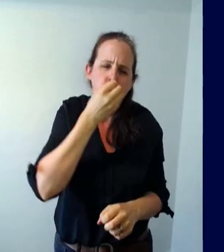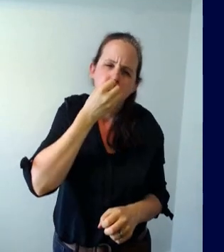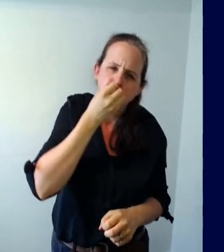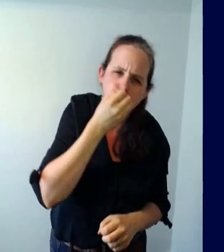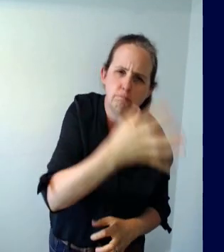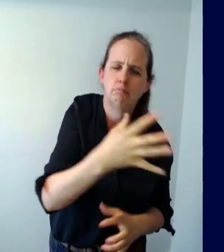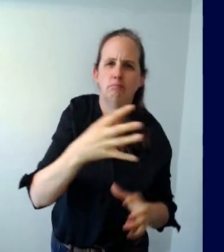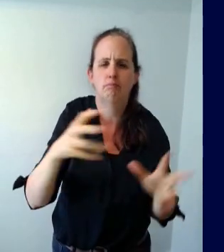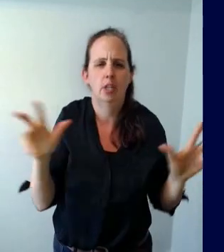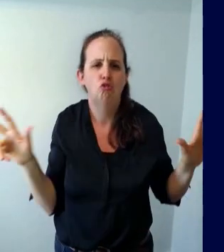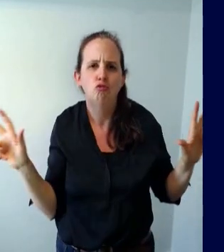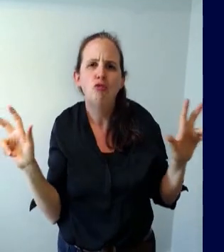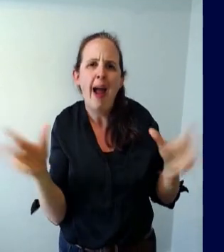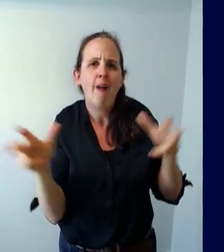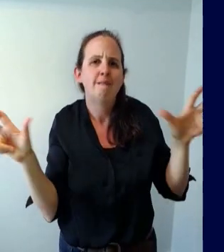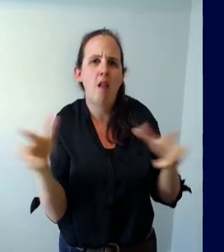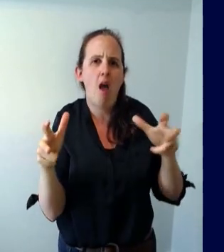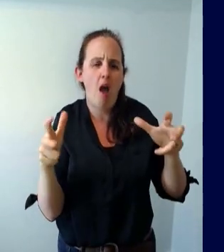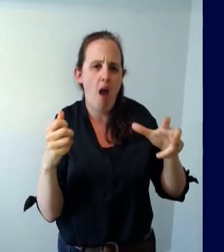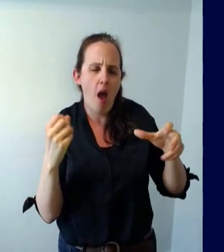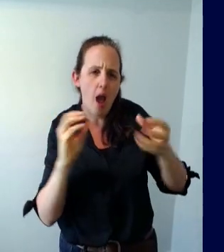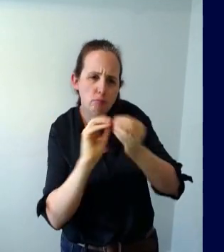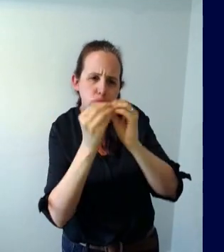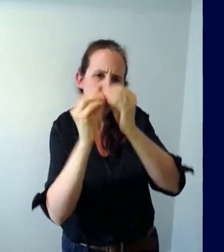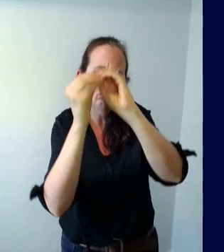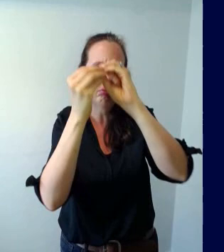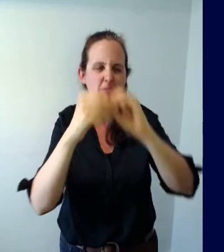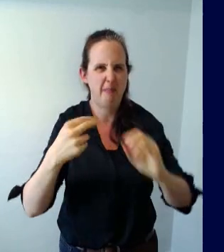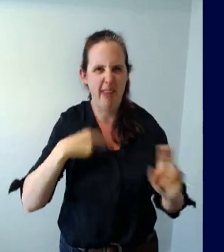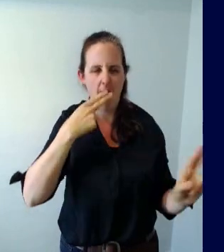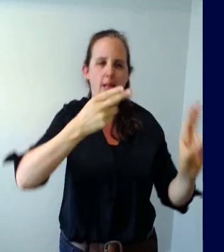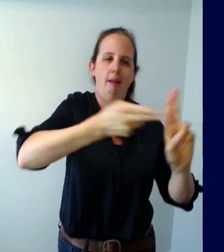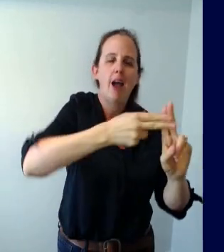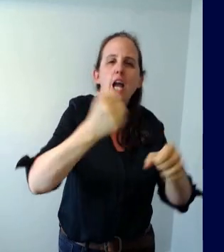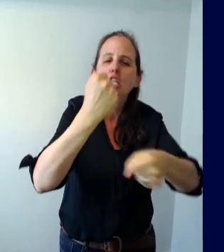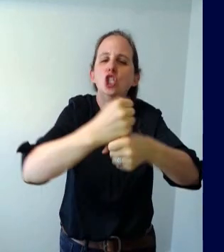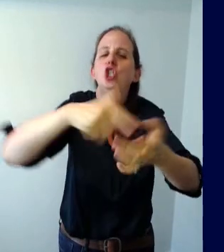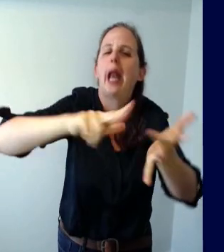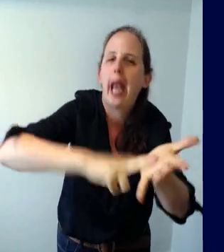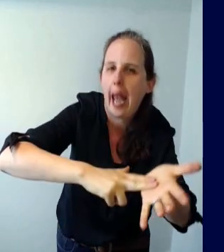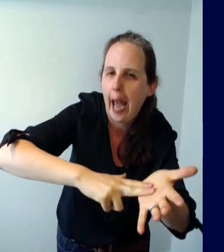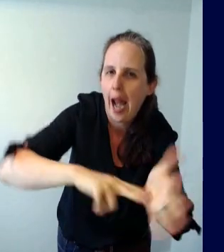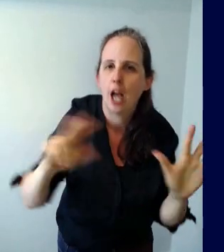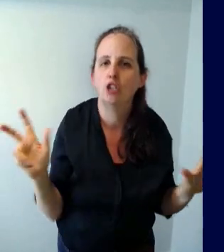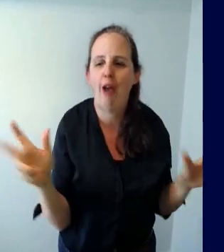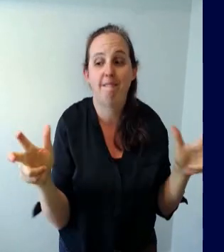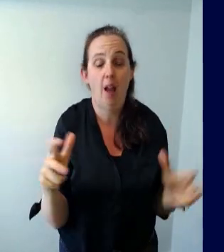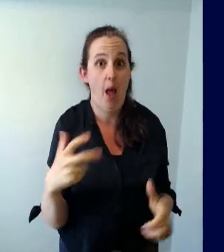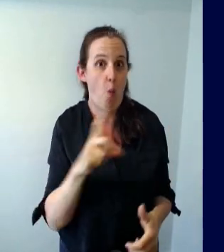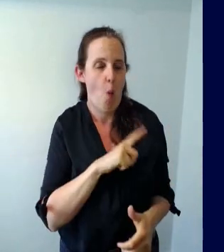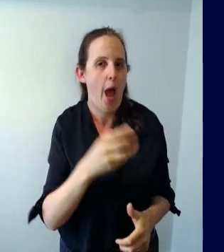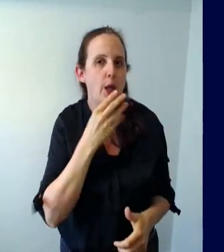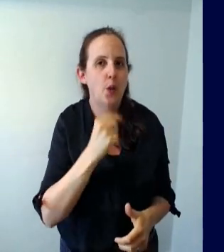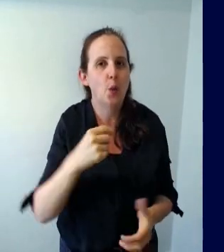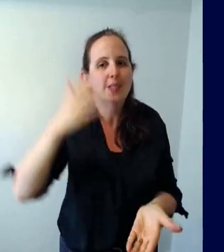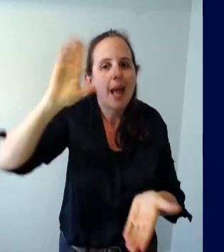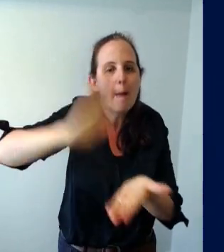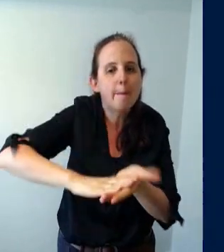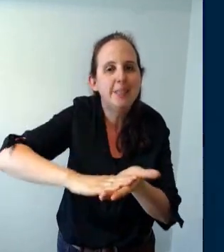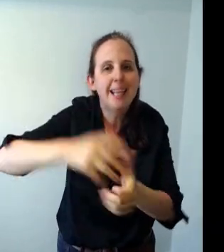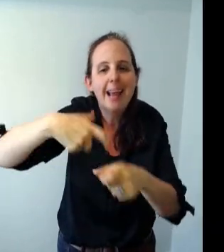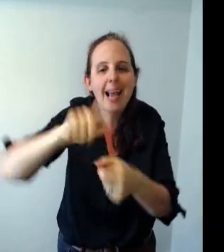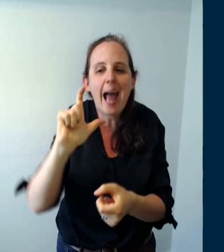dragonflies i call them gin dragonflies because i use empty gin cans